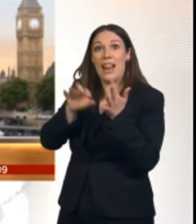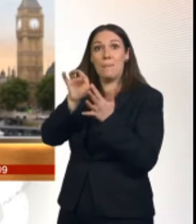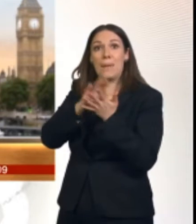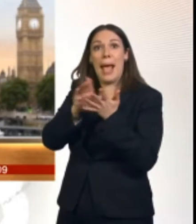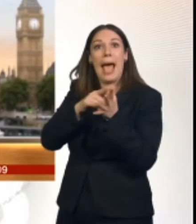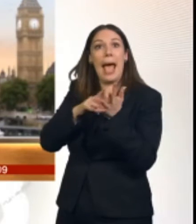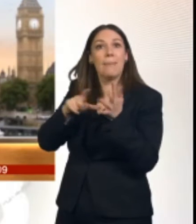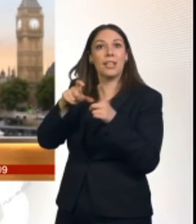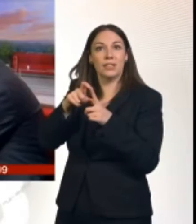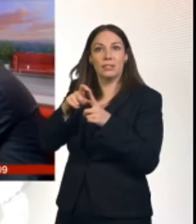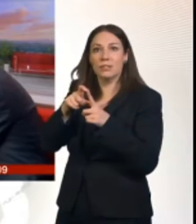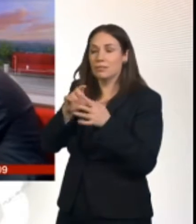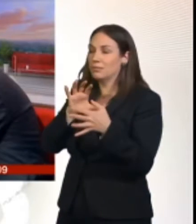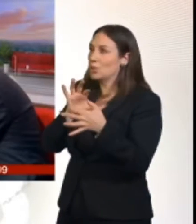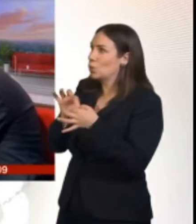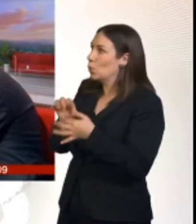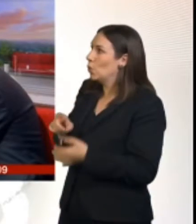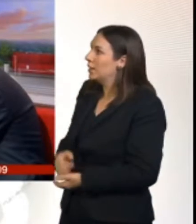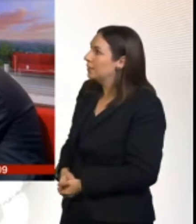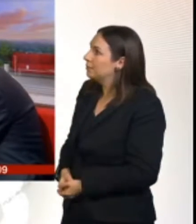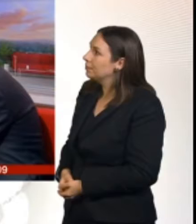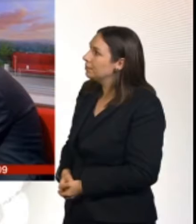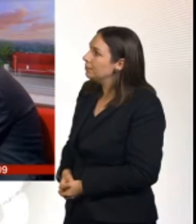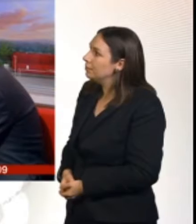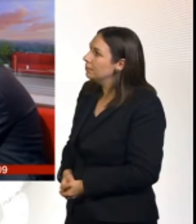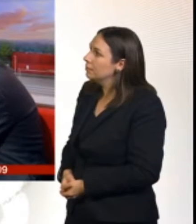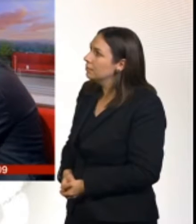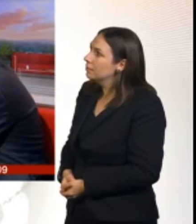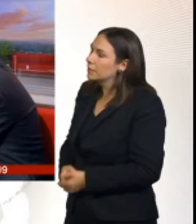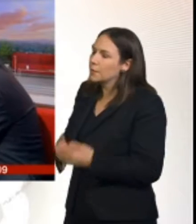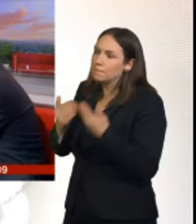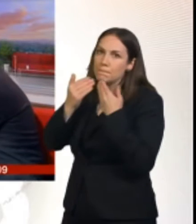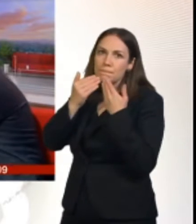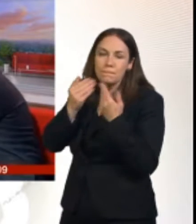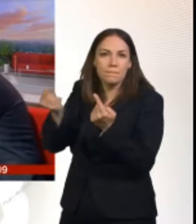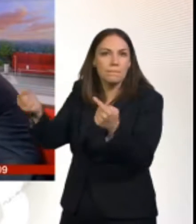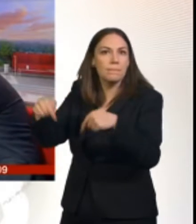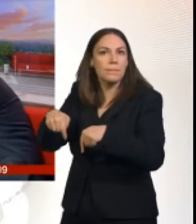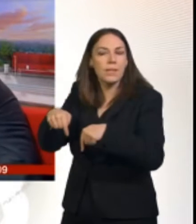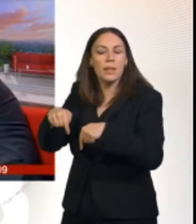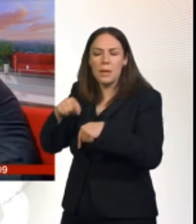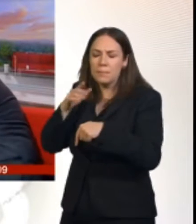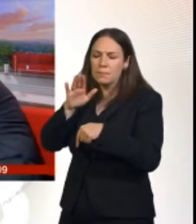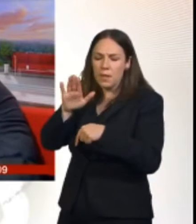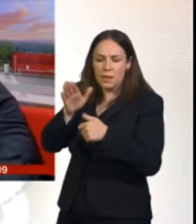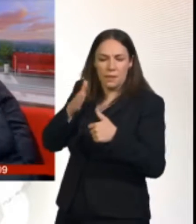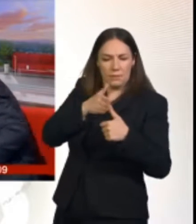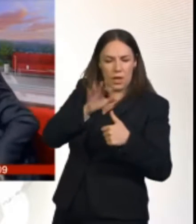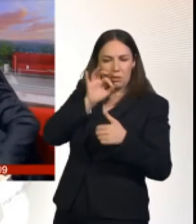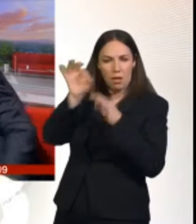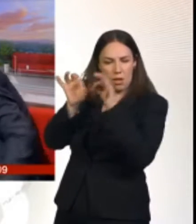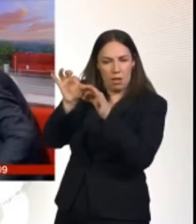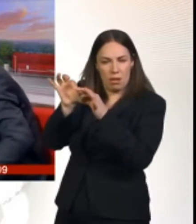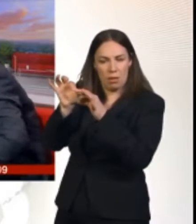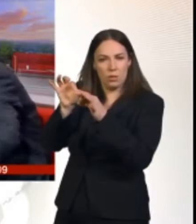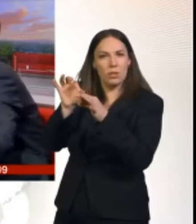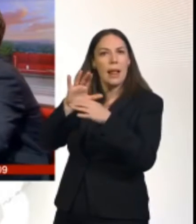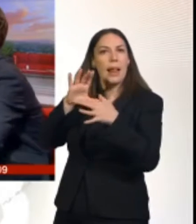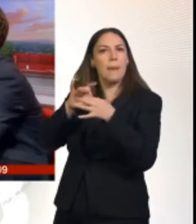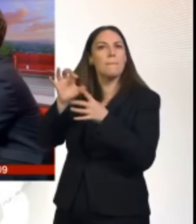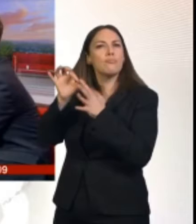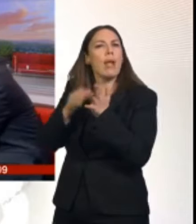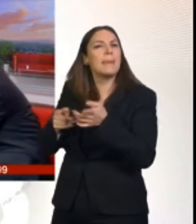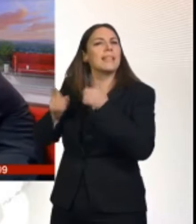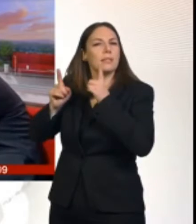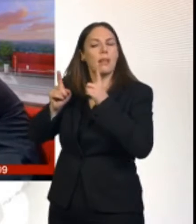your time this morning. Can I just ask you first, Theresa May, the Prime Minister, is obviously trying to persuade people that her deal is the only deal